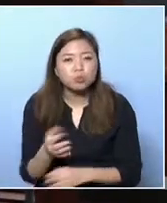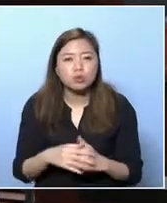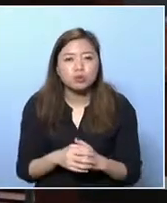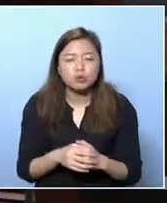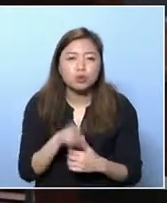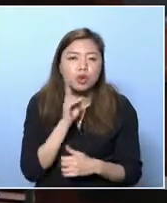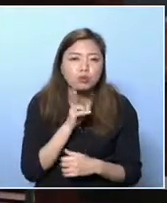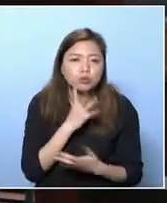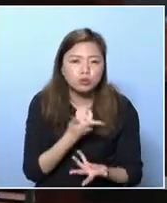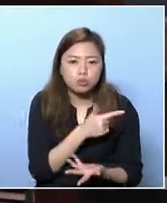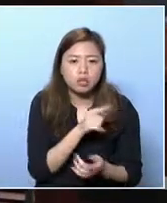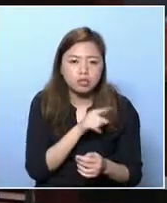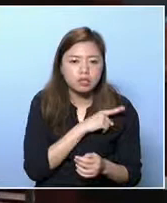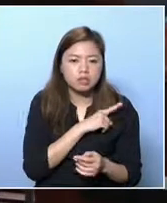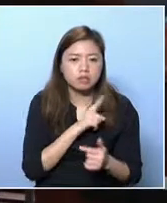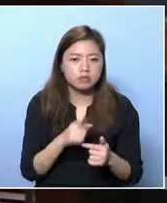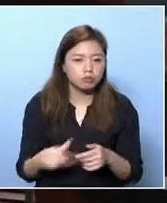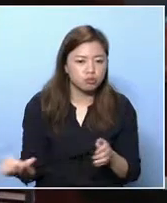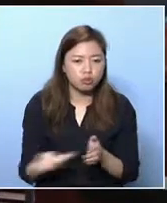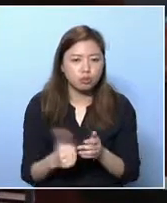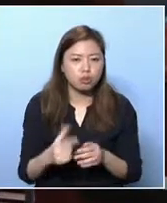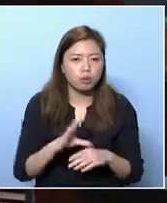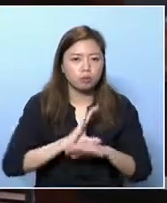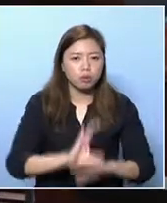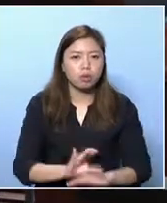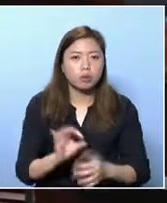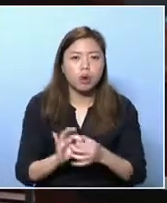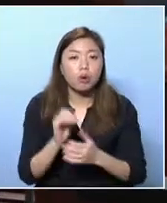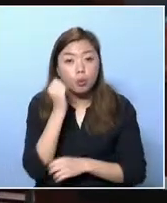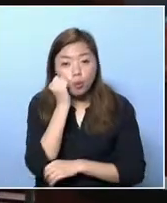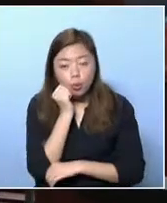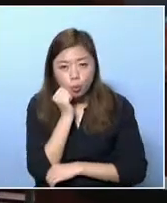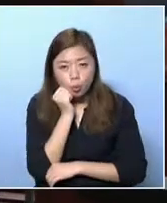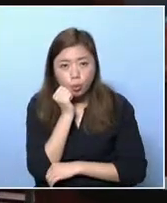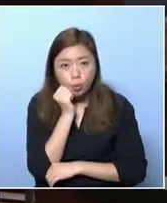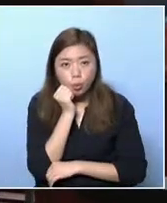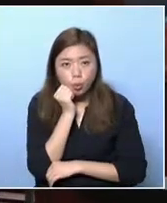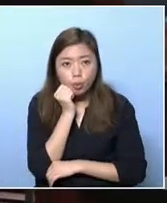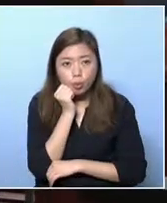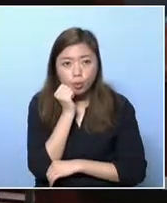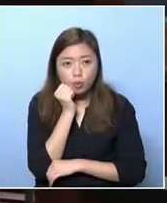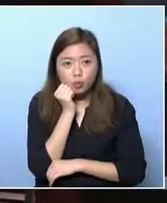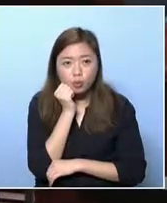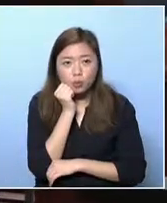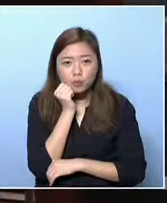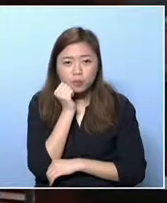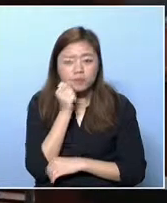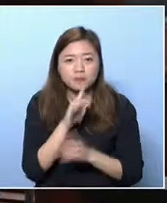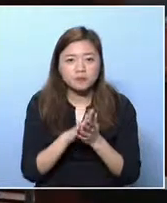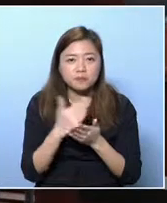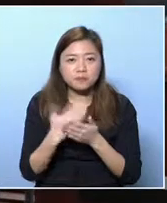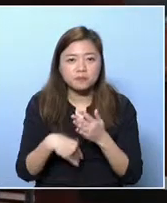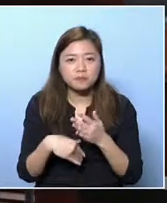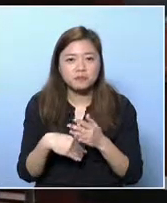going in that direction for years, but not much has been achieved. Even for the elderly population, which